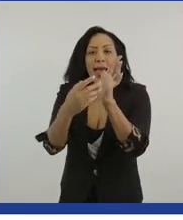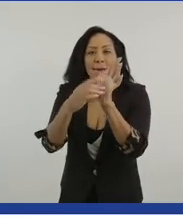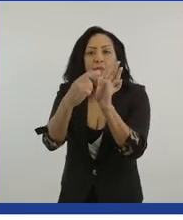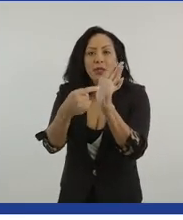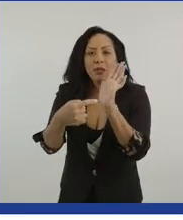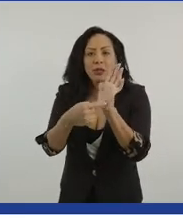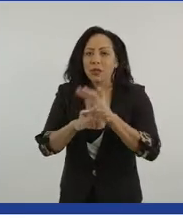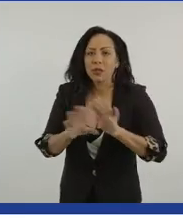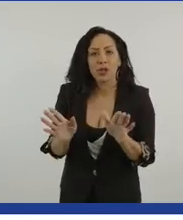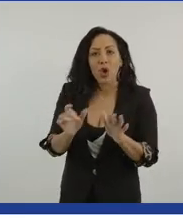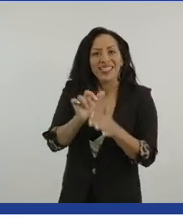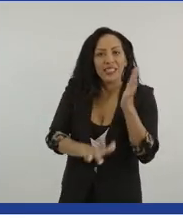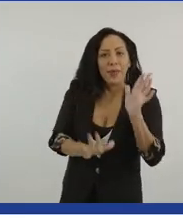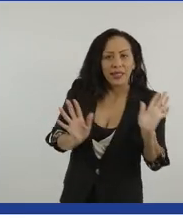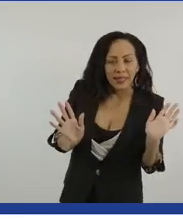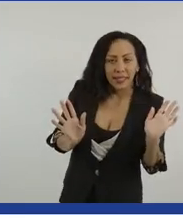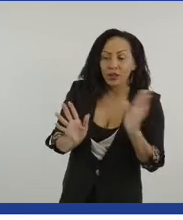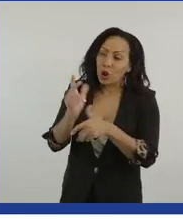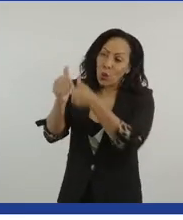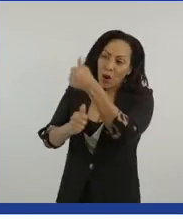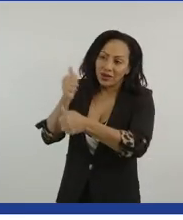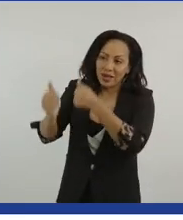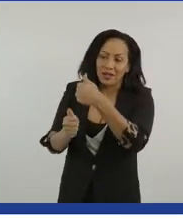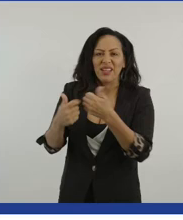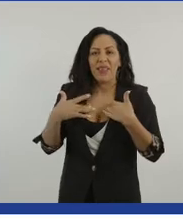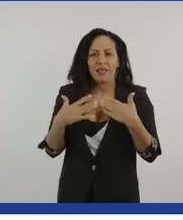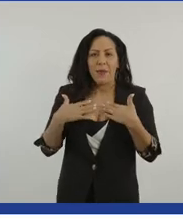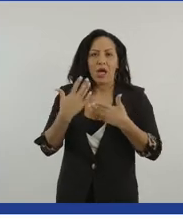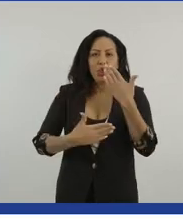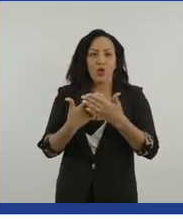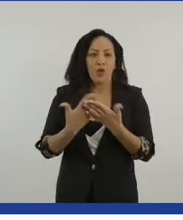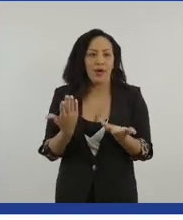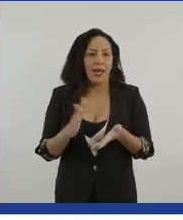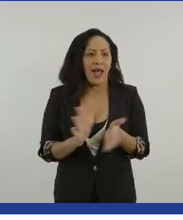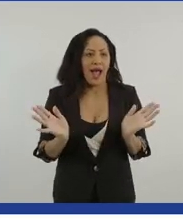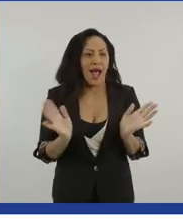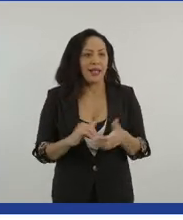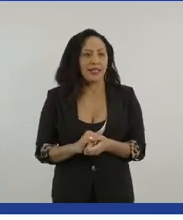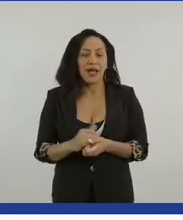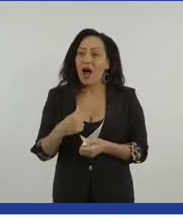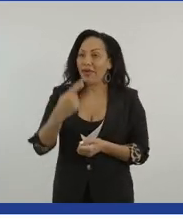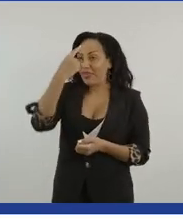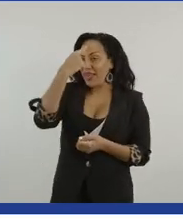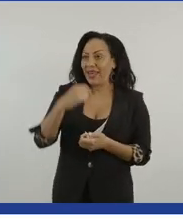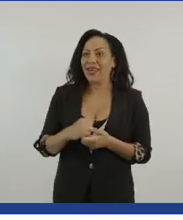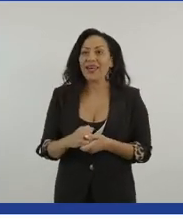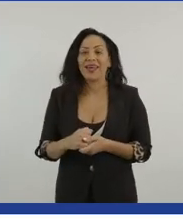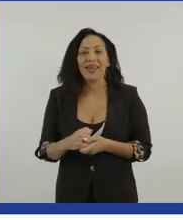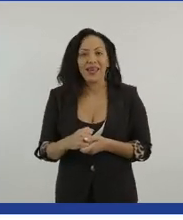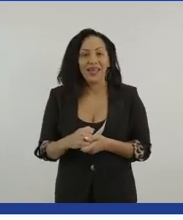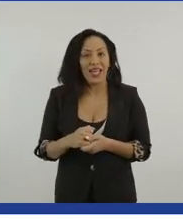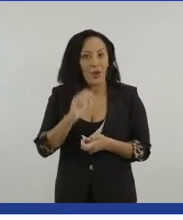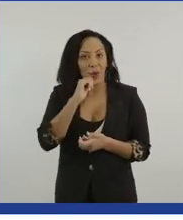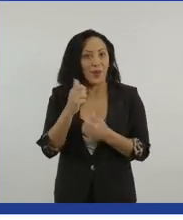well done. That's sort of like my story. And, and I think it would be quite good if we can